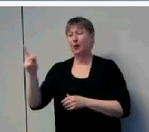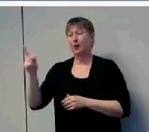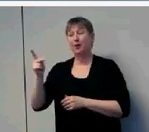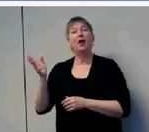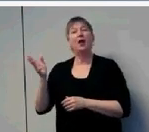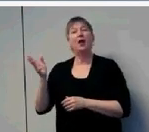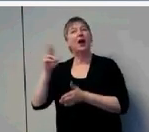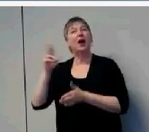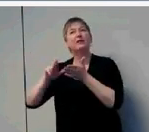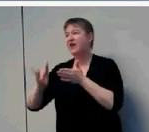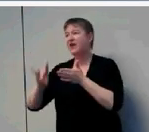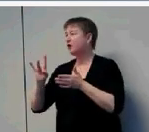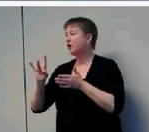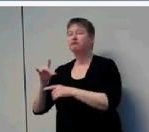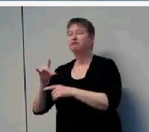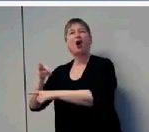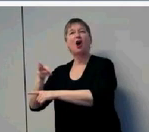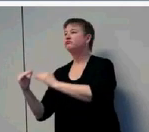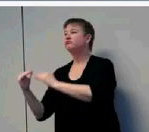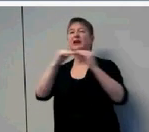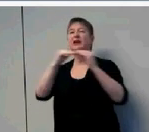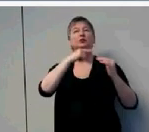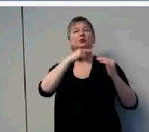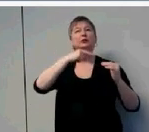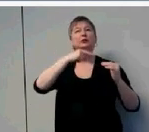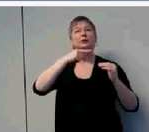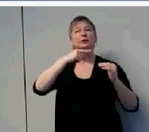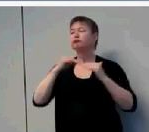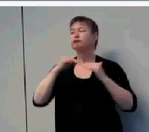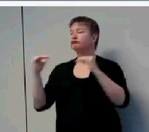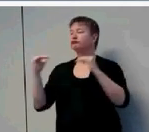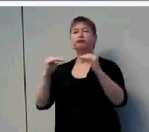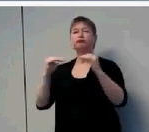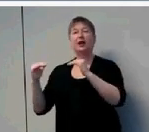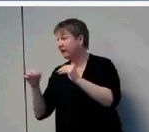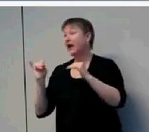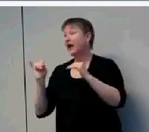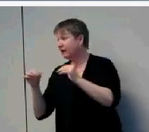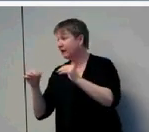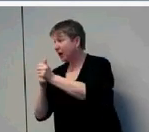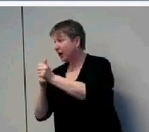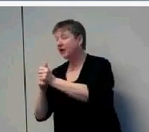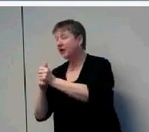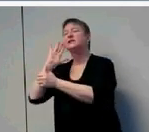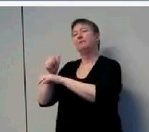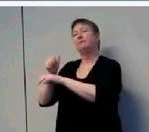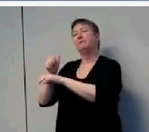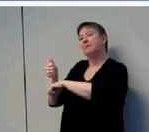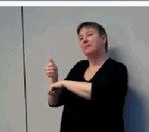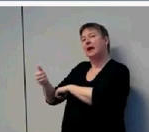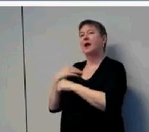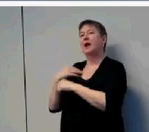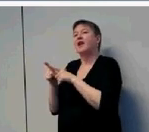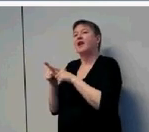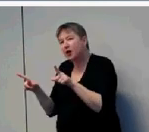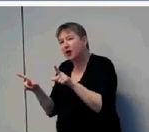peers. And if they don't, perhaps they have a language disorder. So there's controversy in the field. And I'd like to point